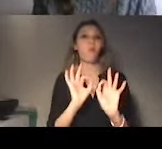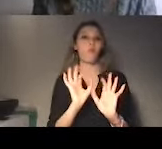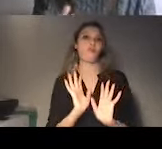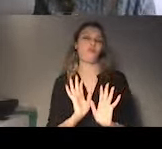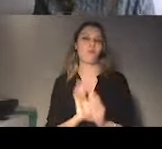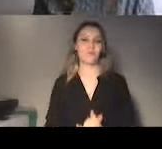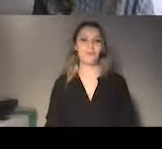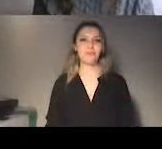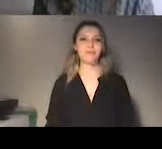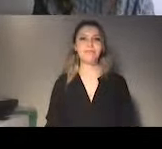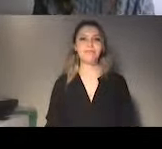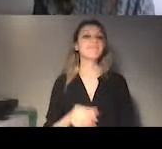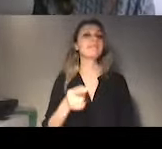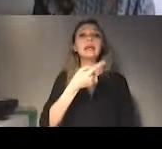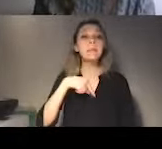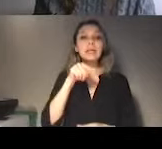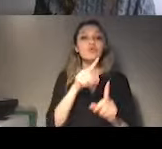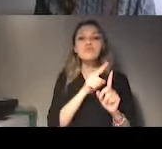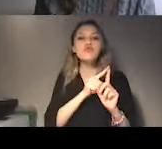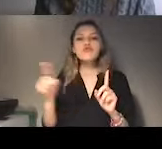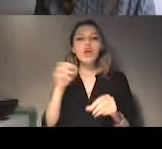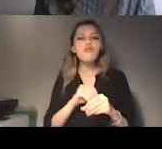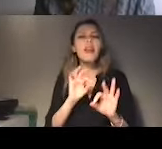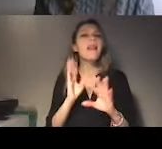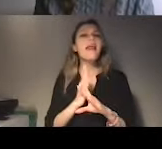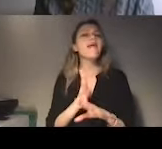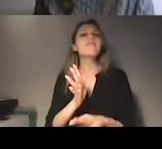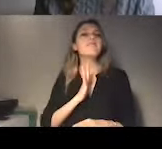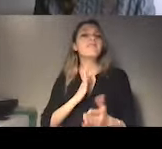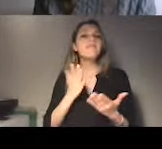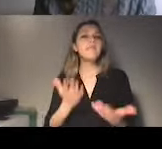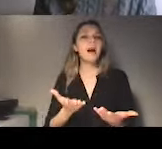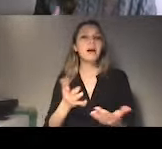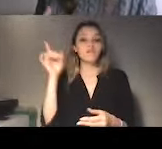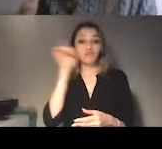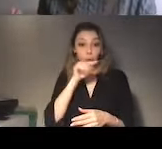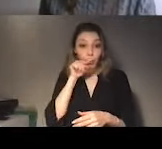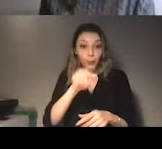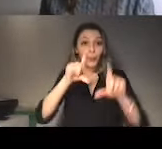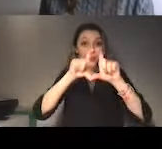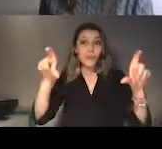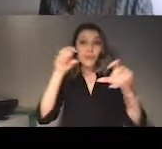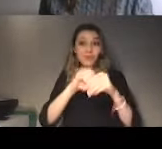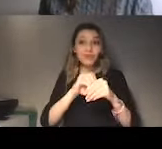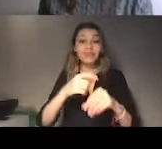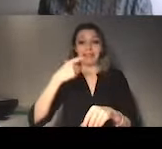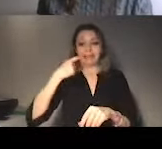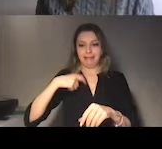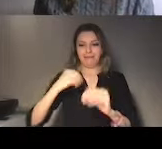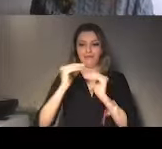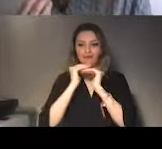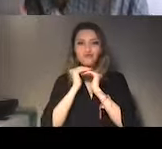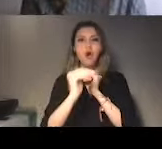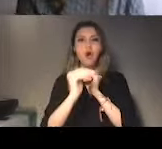Because this mechanism gives the possibility to civil society and also other national actors